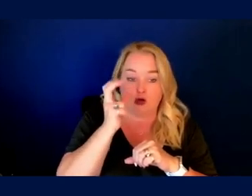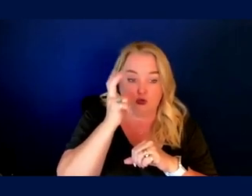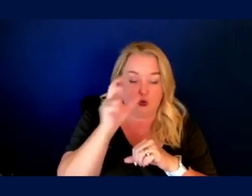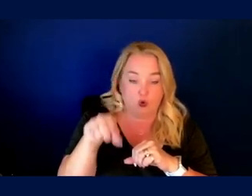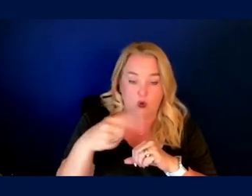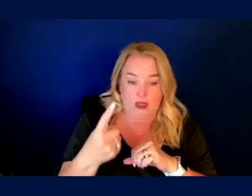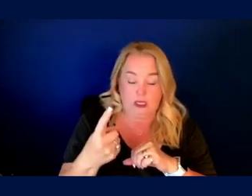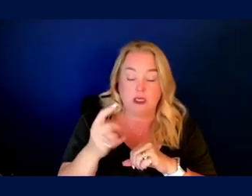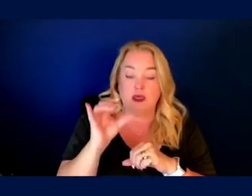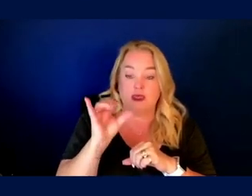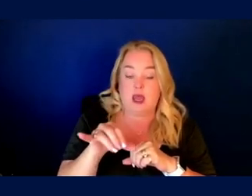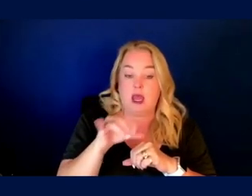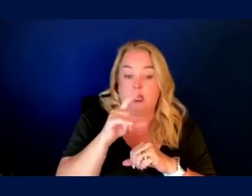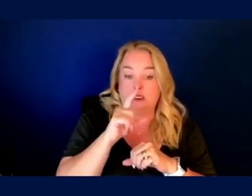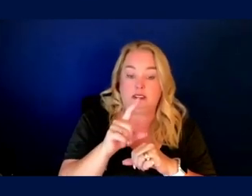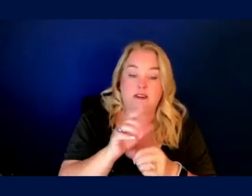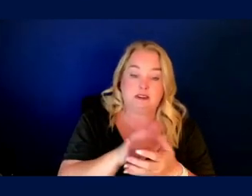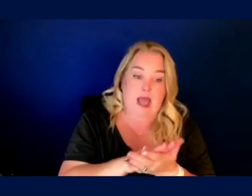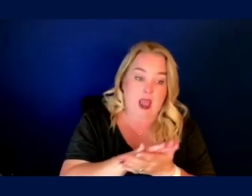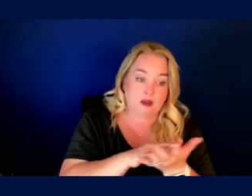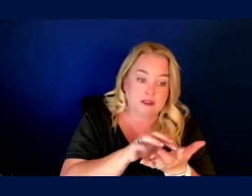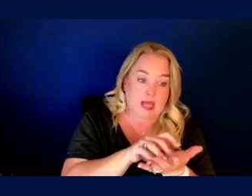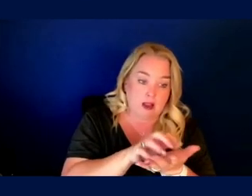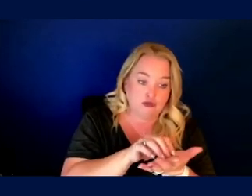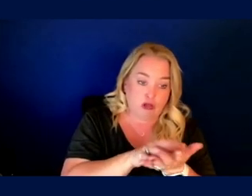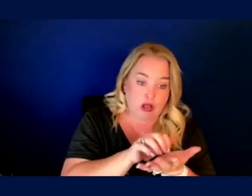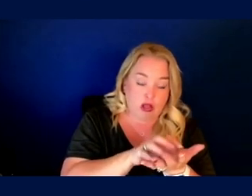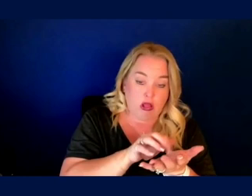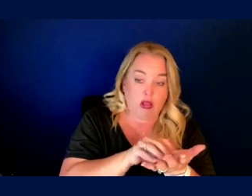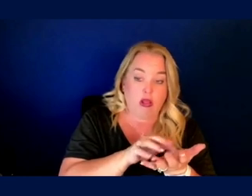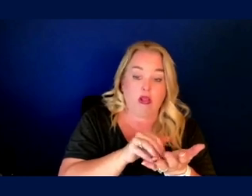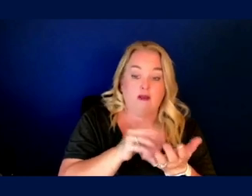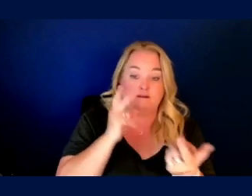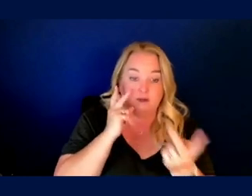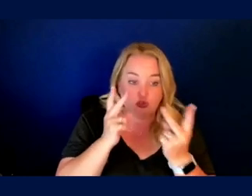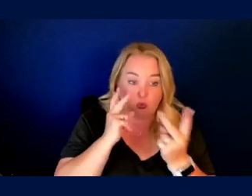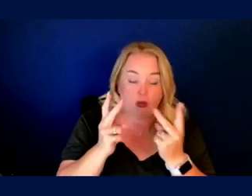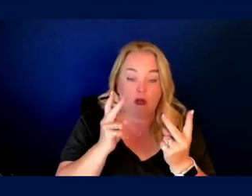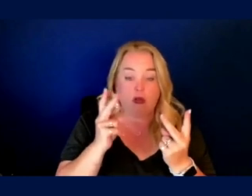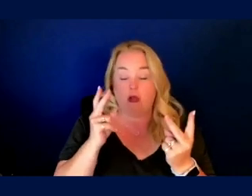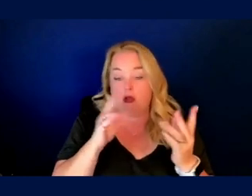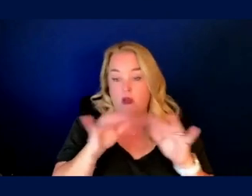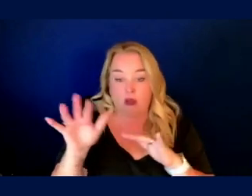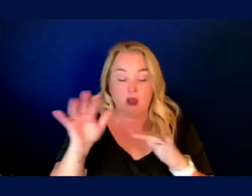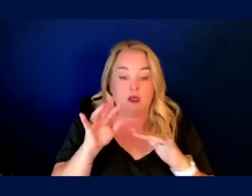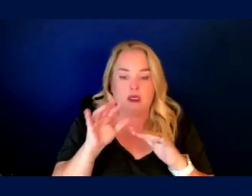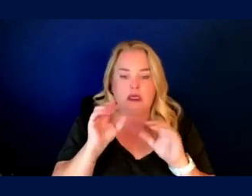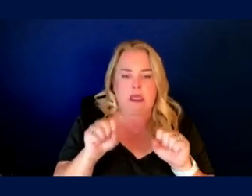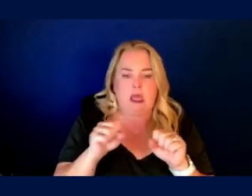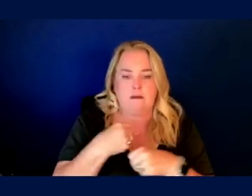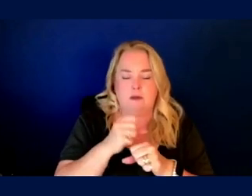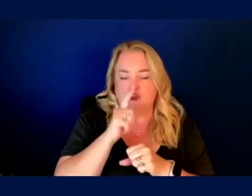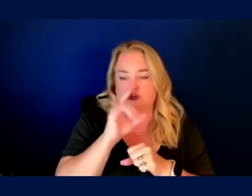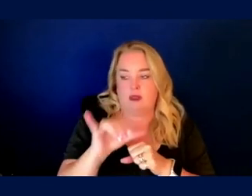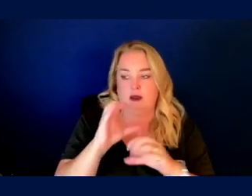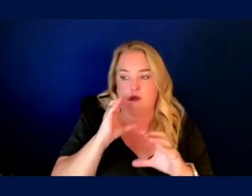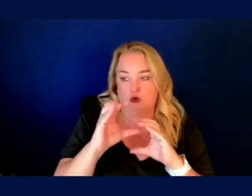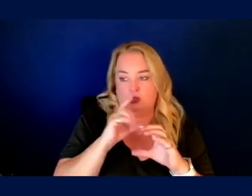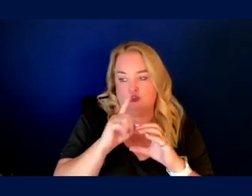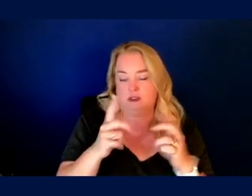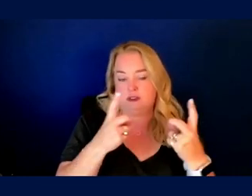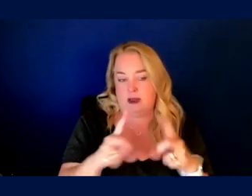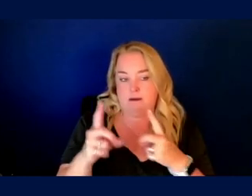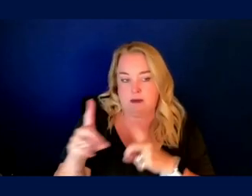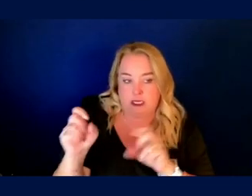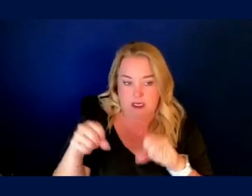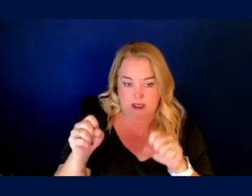one that's tactile, one that's visual, one that's auditory, simply ensures your communication will happen. You don't even have to have adaptive treatment with the people with disabilities on